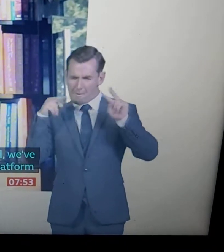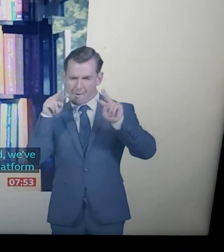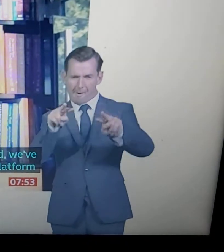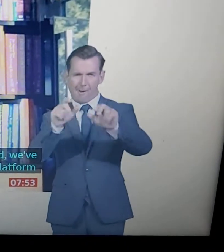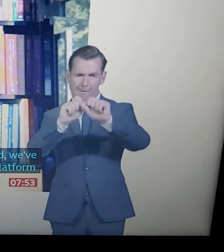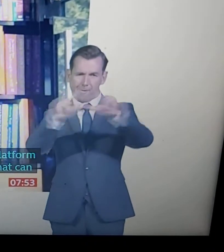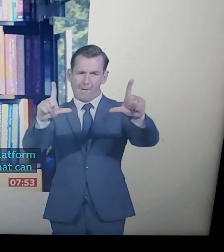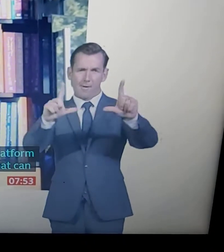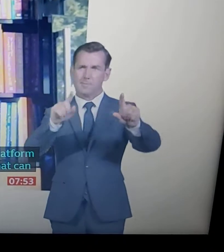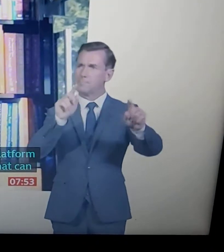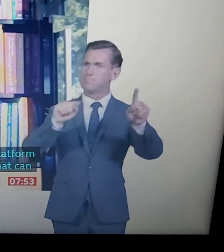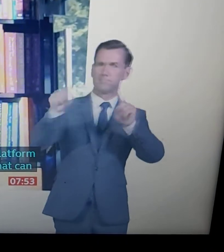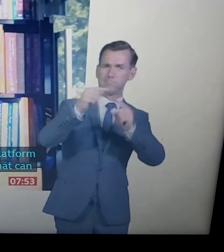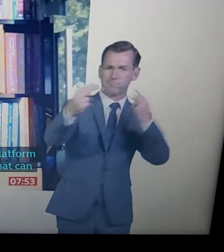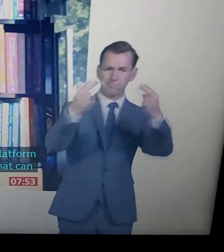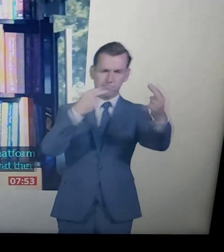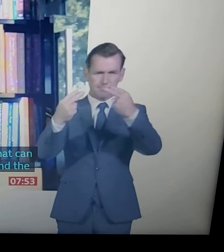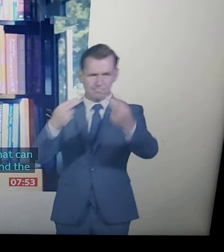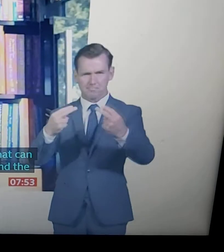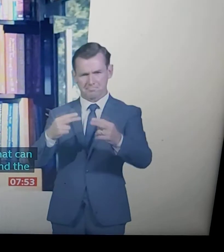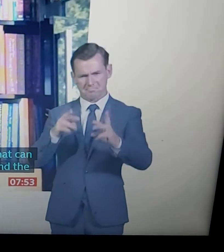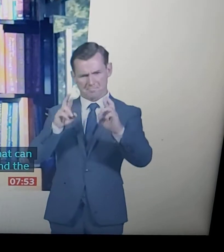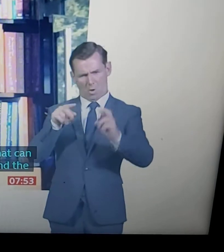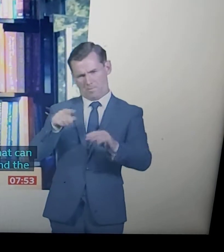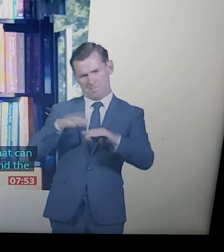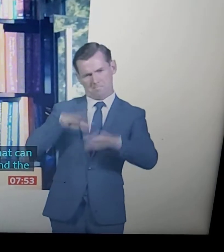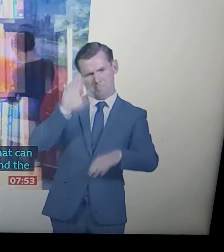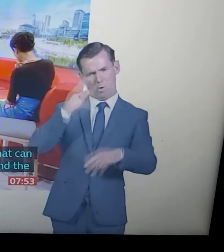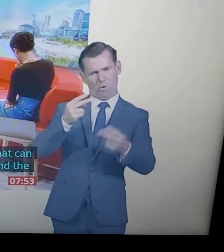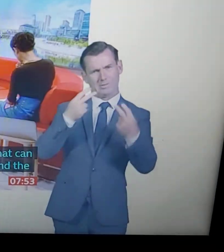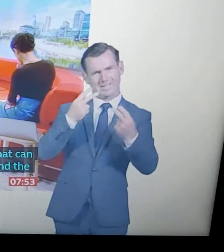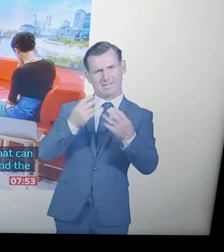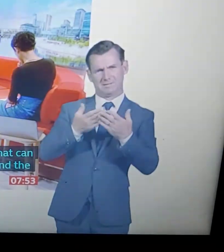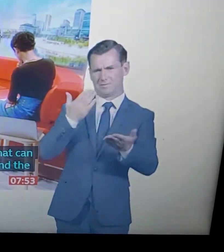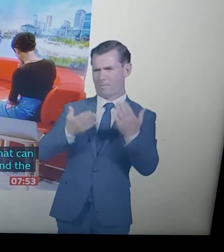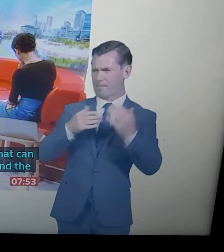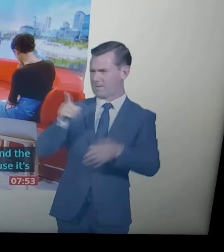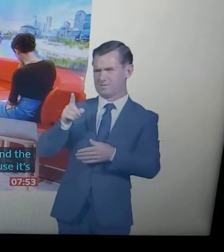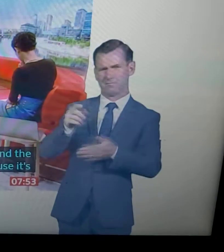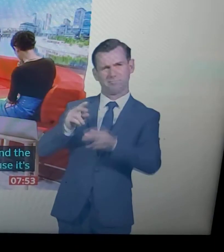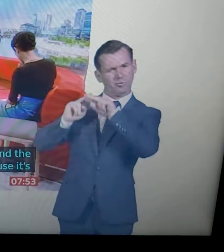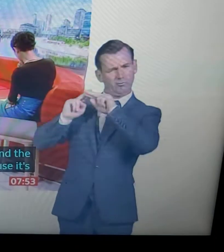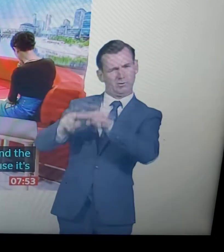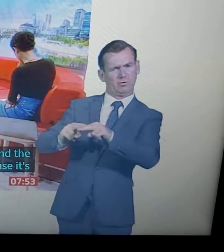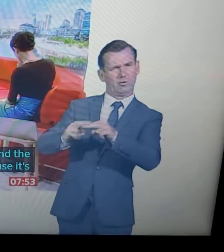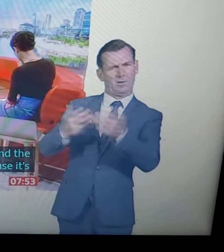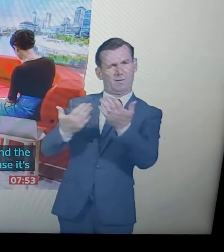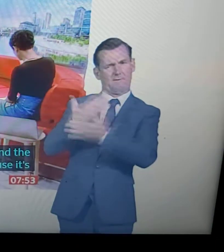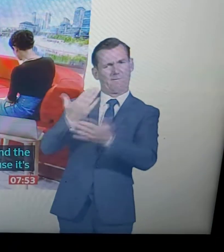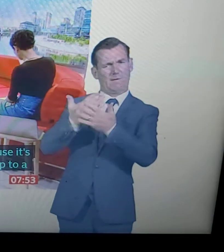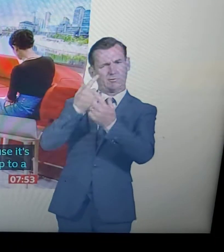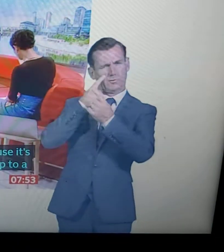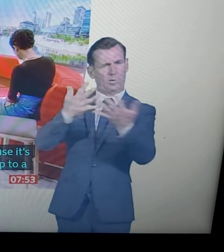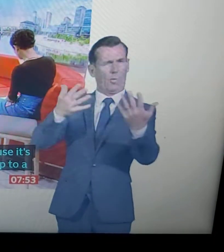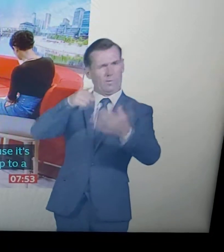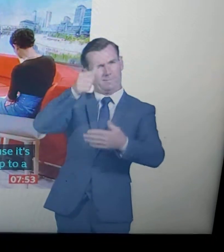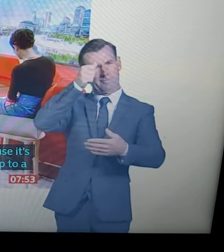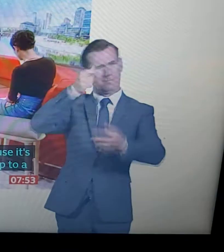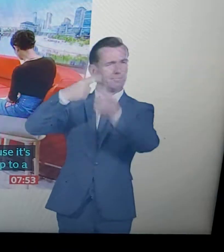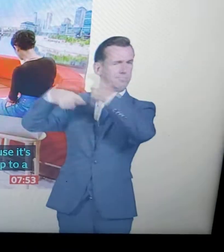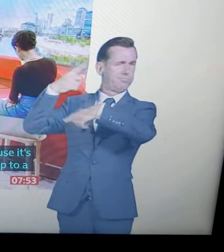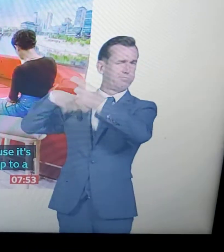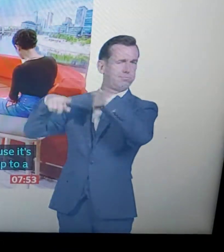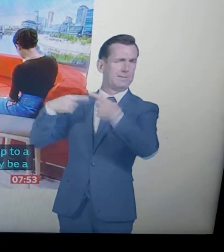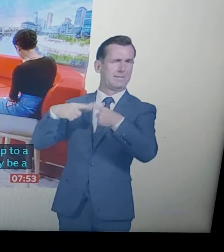a much bigger audience than maybe a traditional fashion show would be. Well, that's one of the points, isn't it? I was just reading about Anna Wintour, course, editor-in-chief of